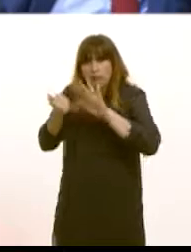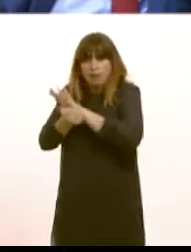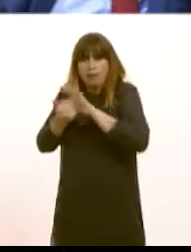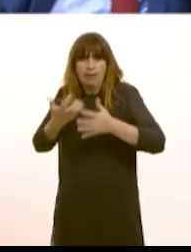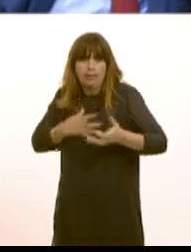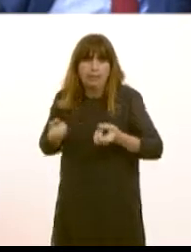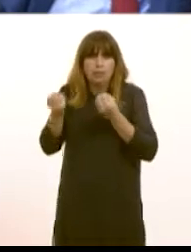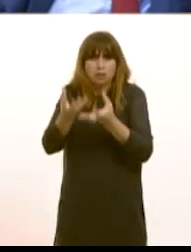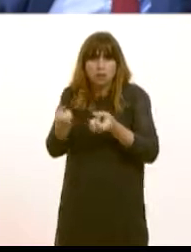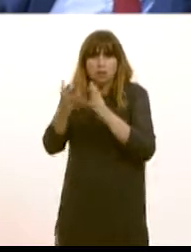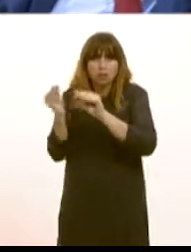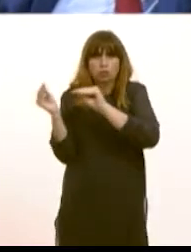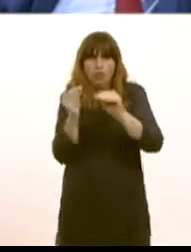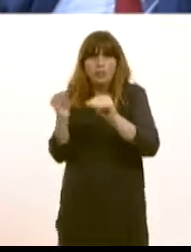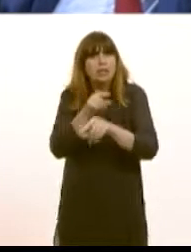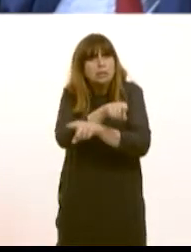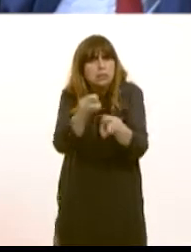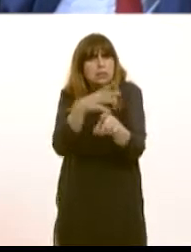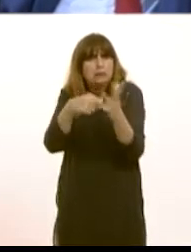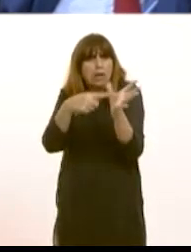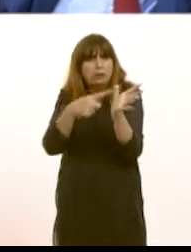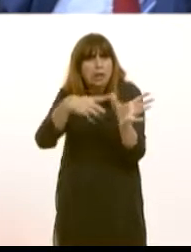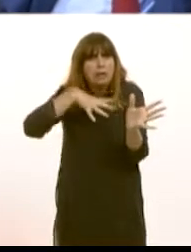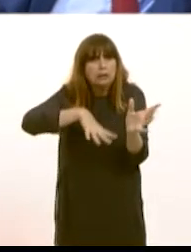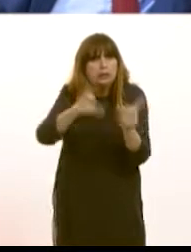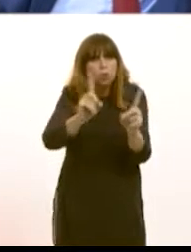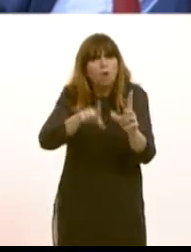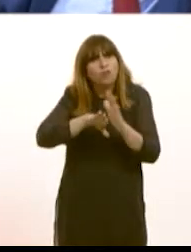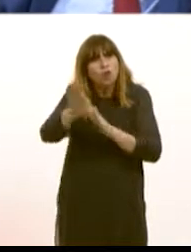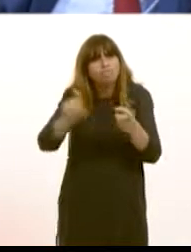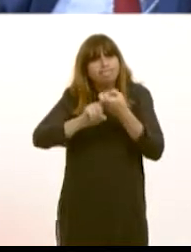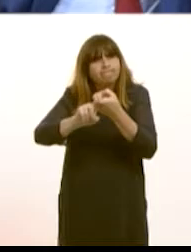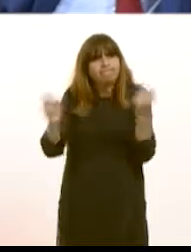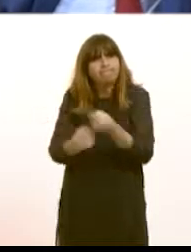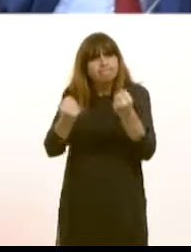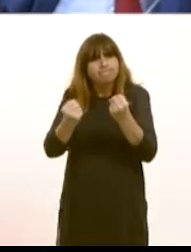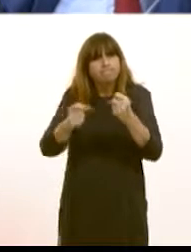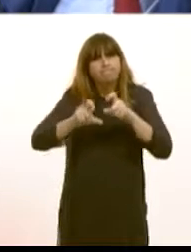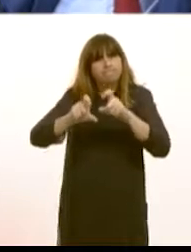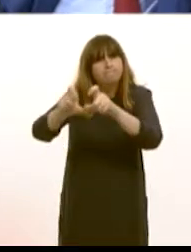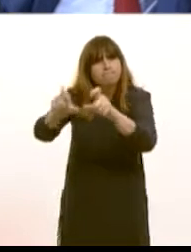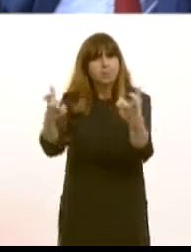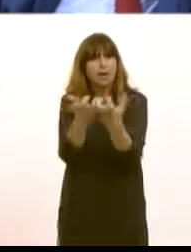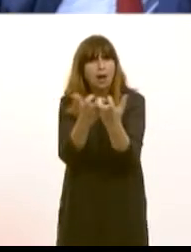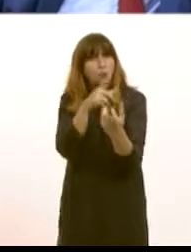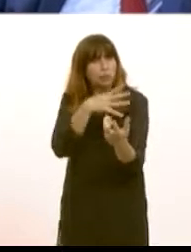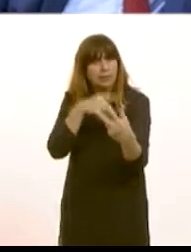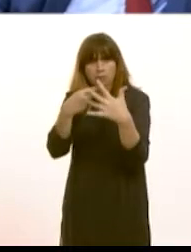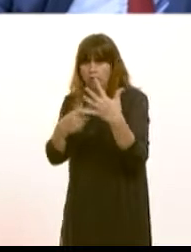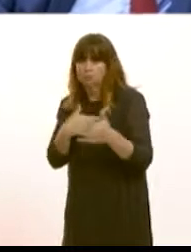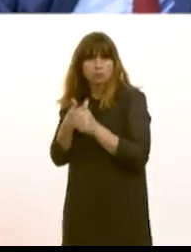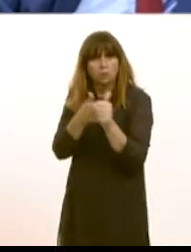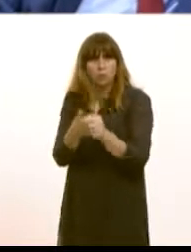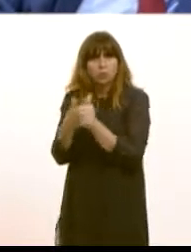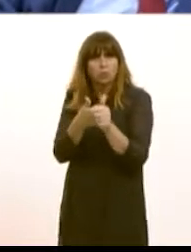training, providing the support that they need in order to be sustainable in the longer term. There are issues regarding other